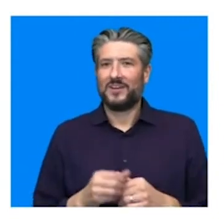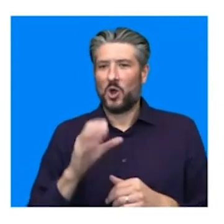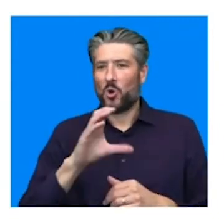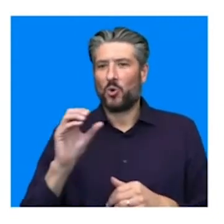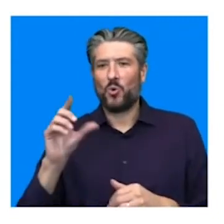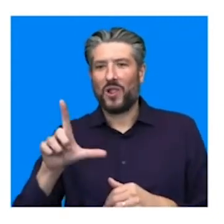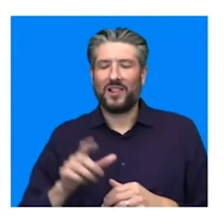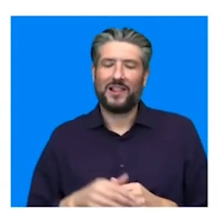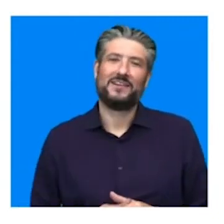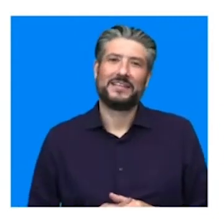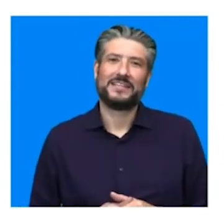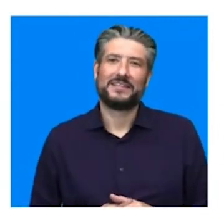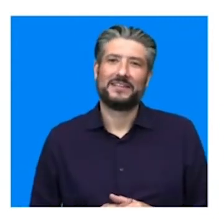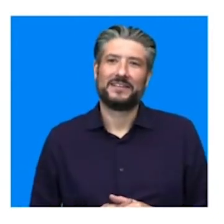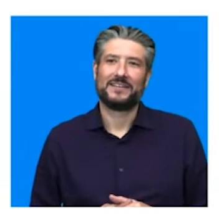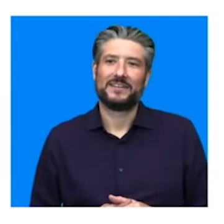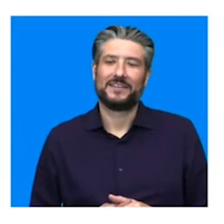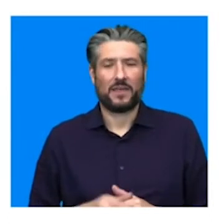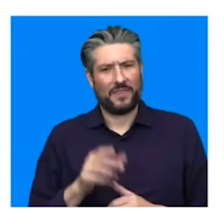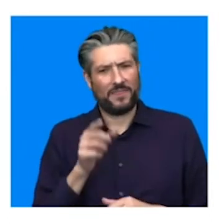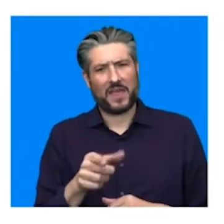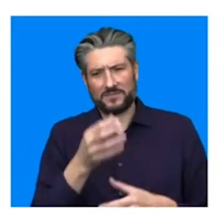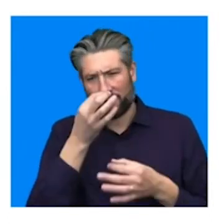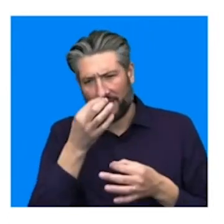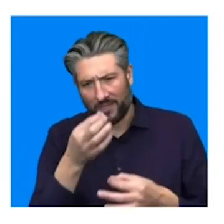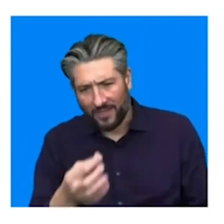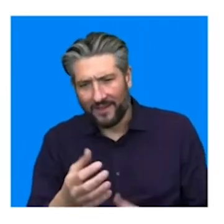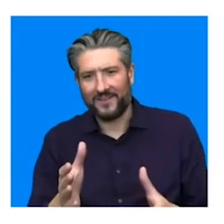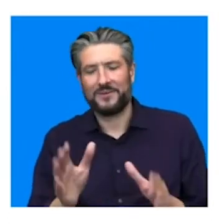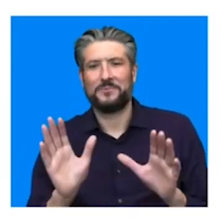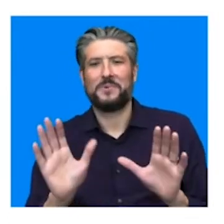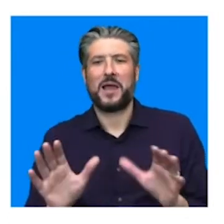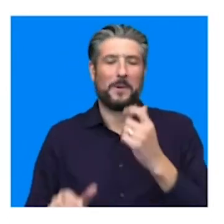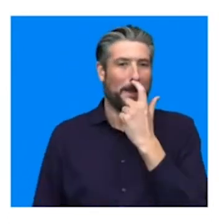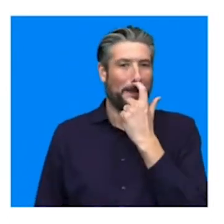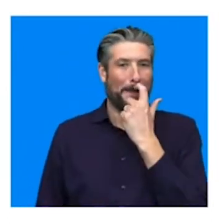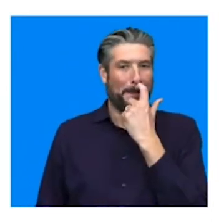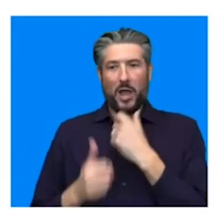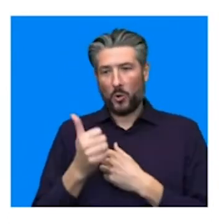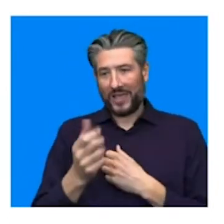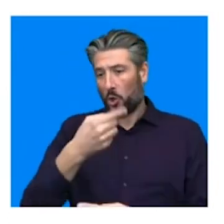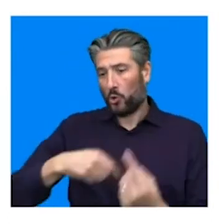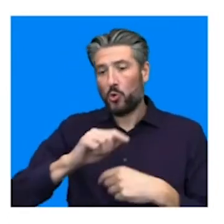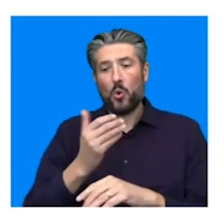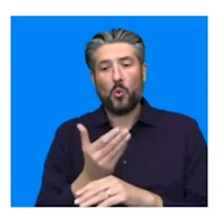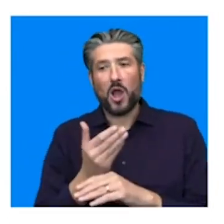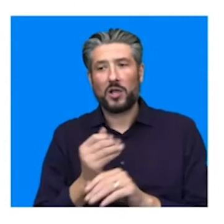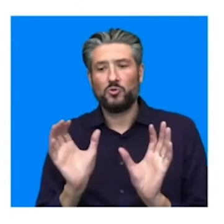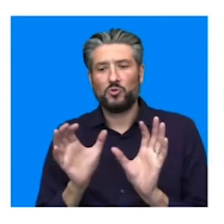It's incredibly fascinating. So in terms of how long you guys have all been working together now, has the